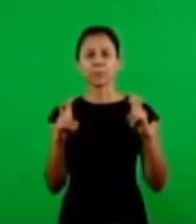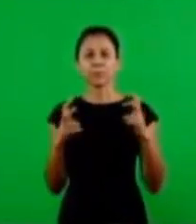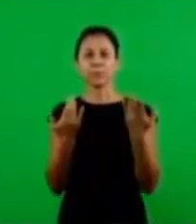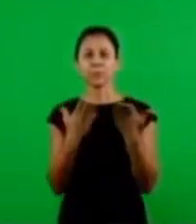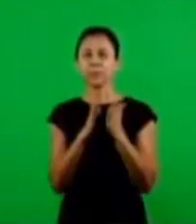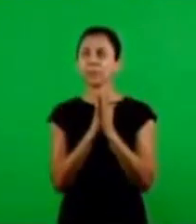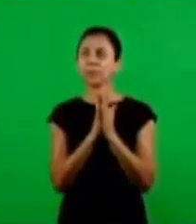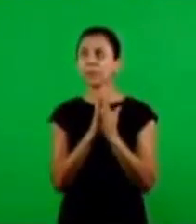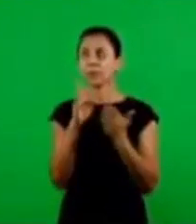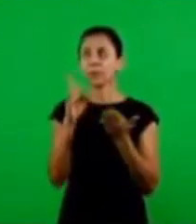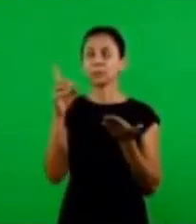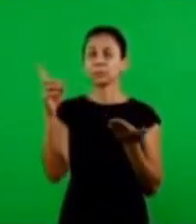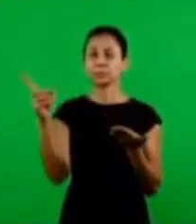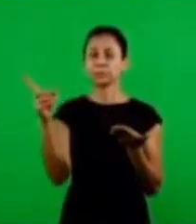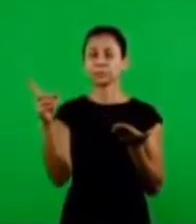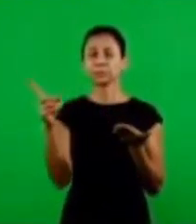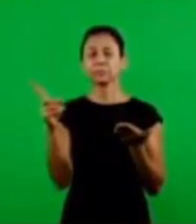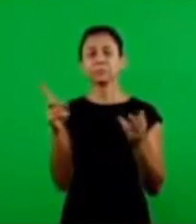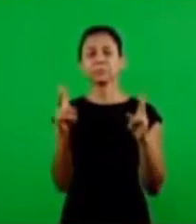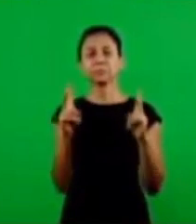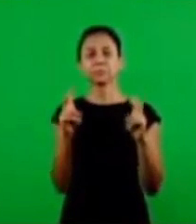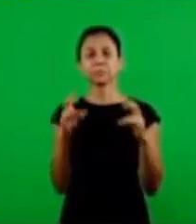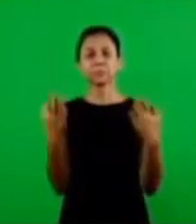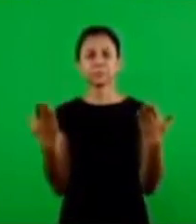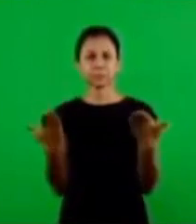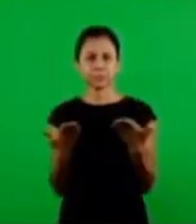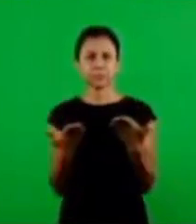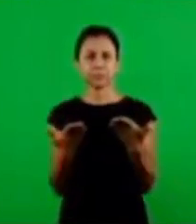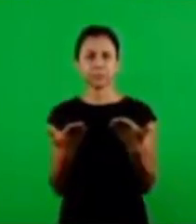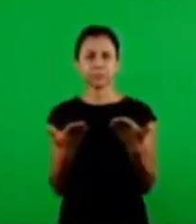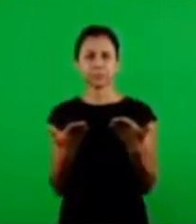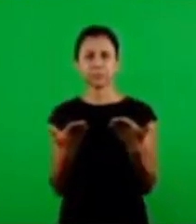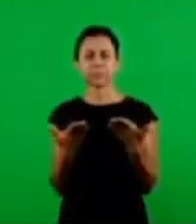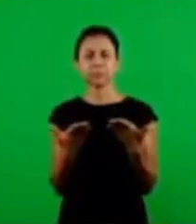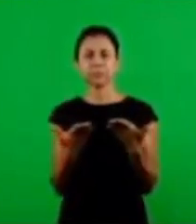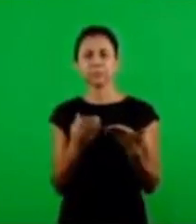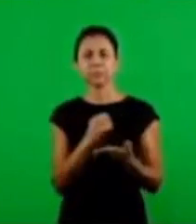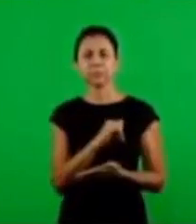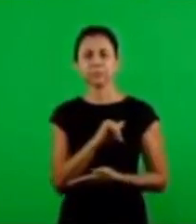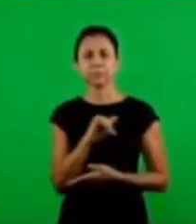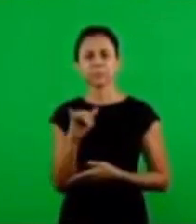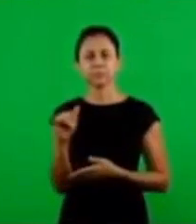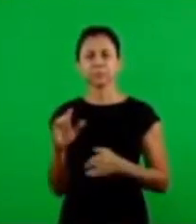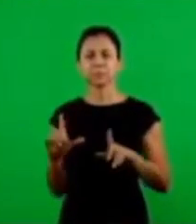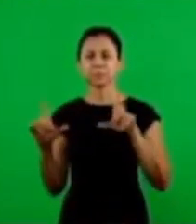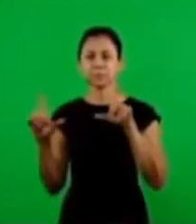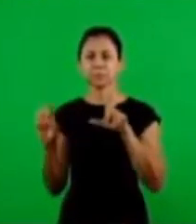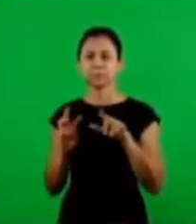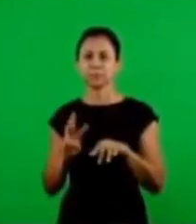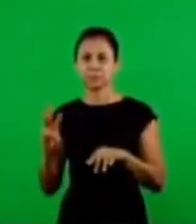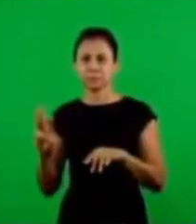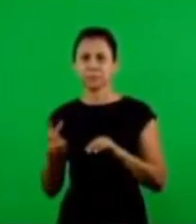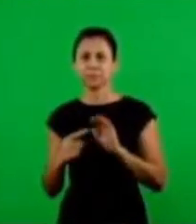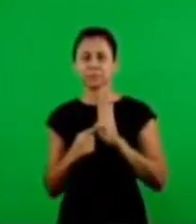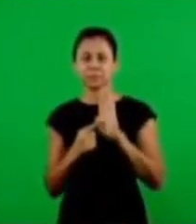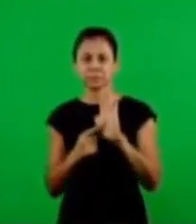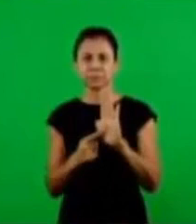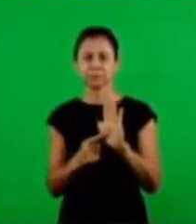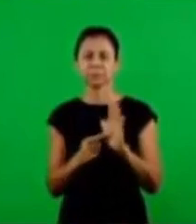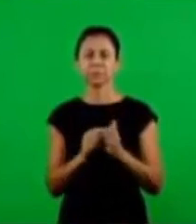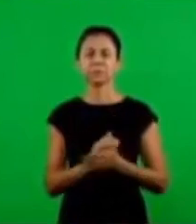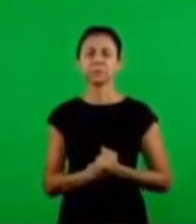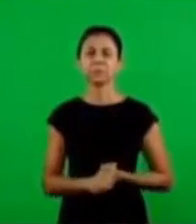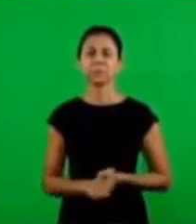about the Word of God and the subject here that is already mentioned to the brethren